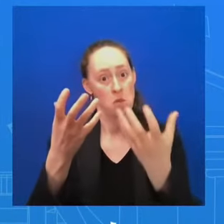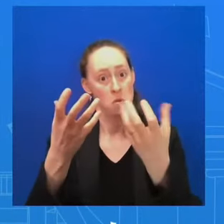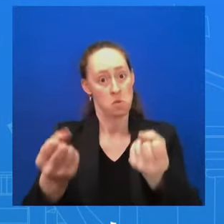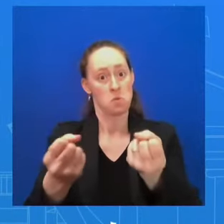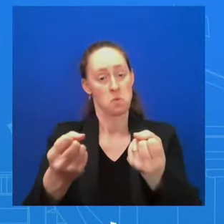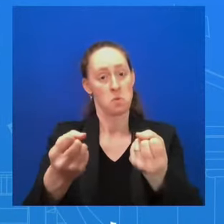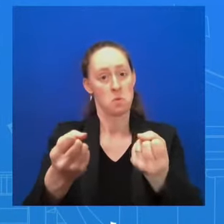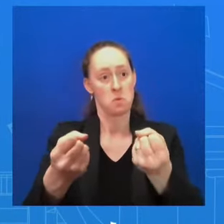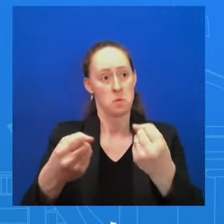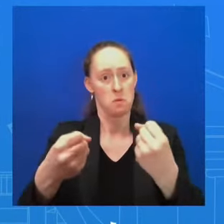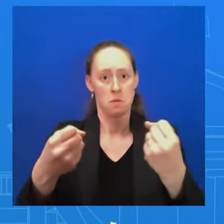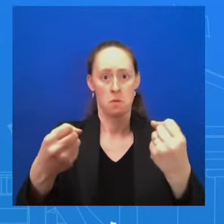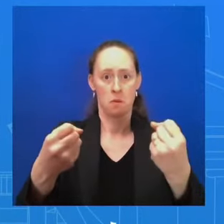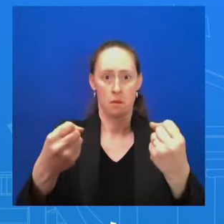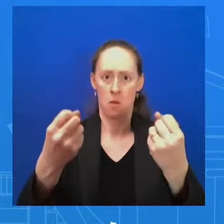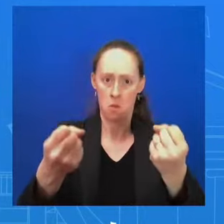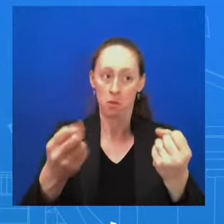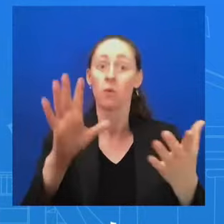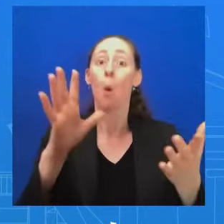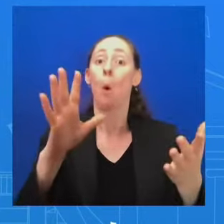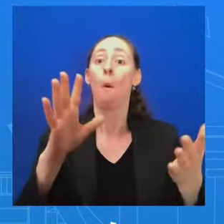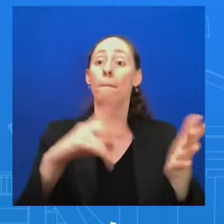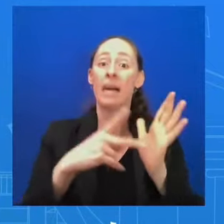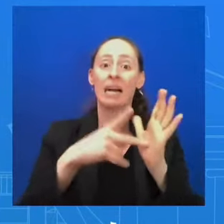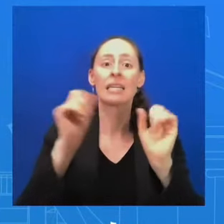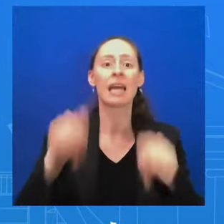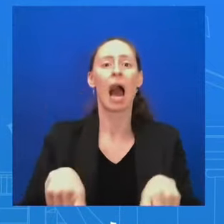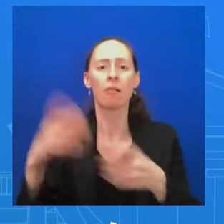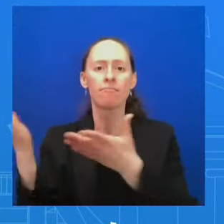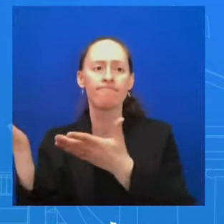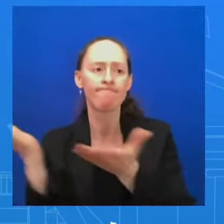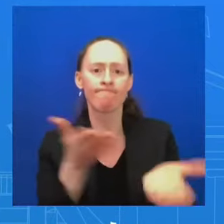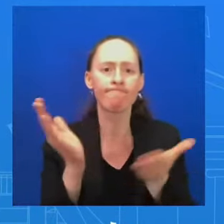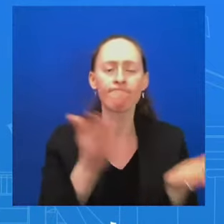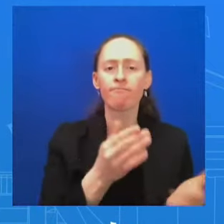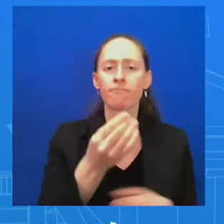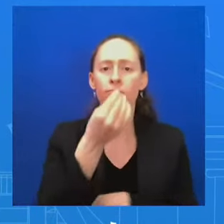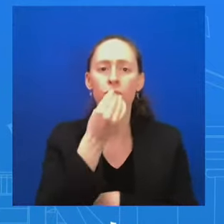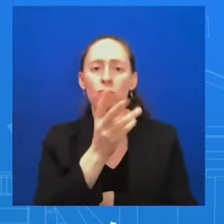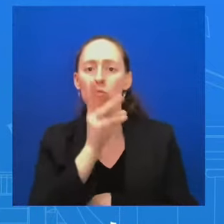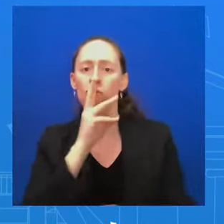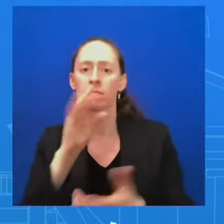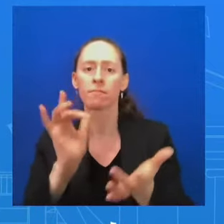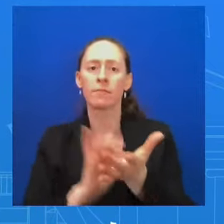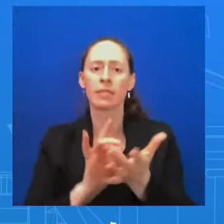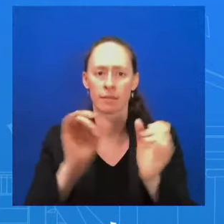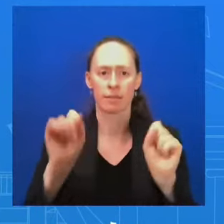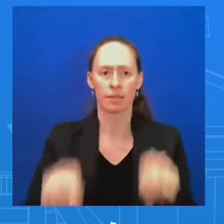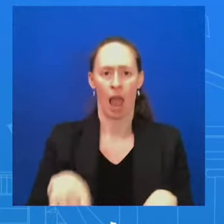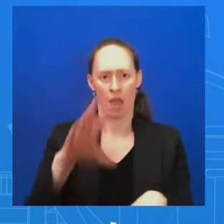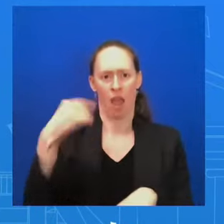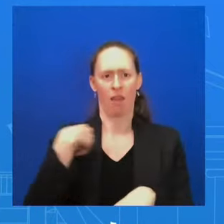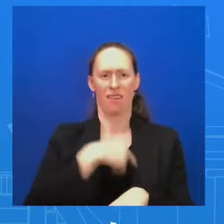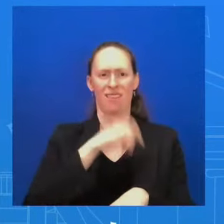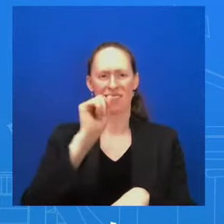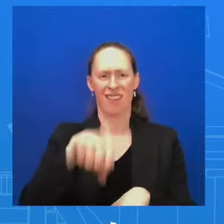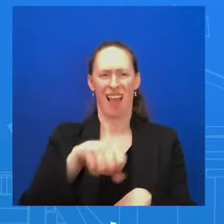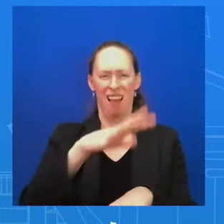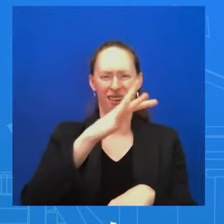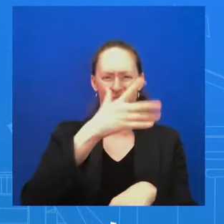assistance in and create a set of conditions where aid organizations feel better